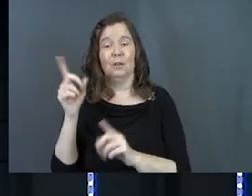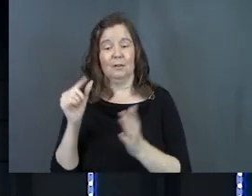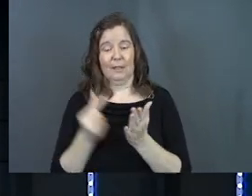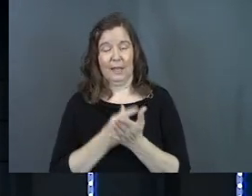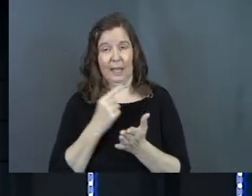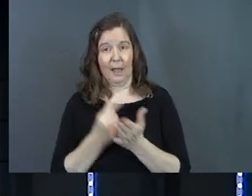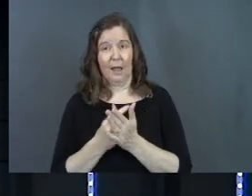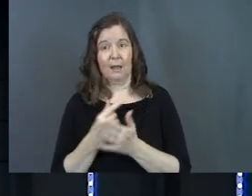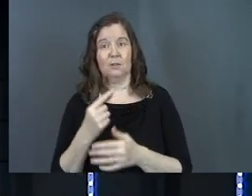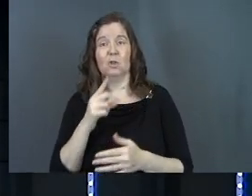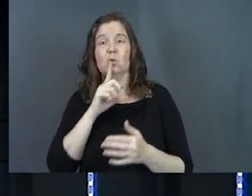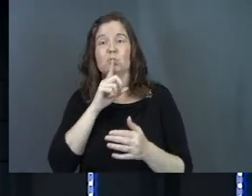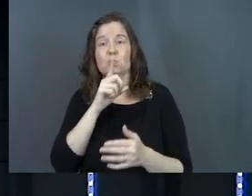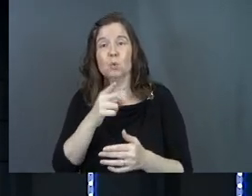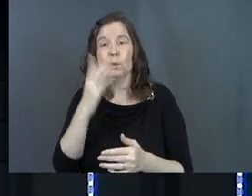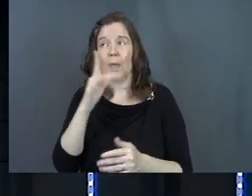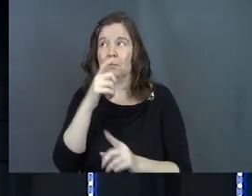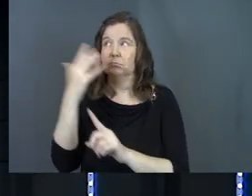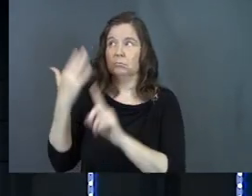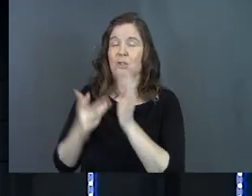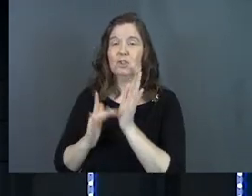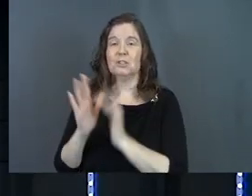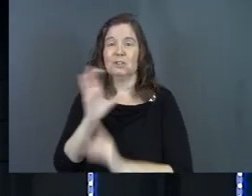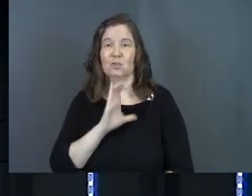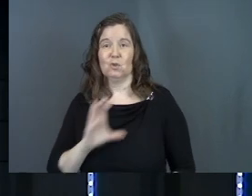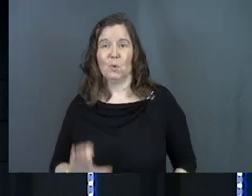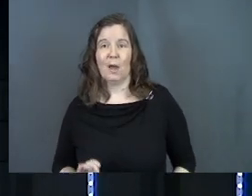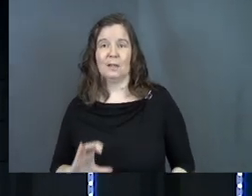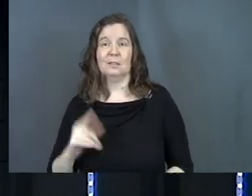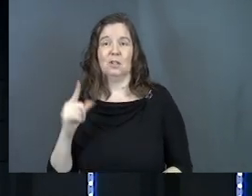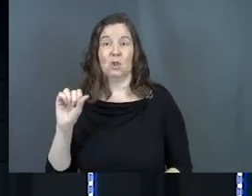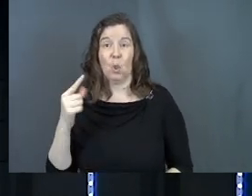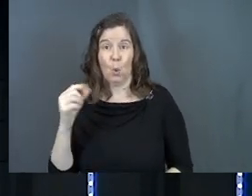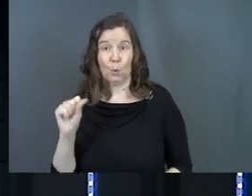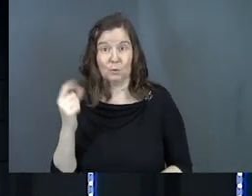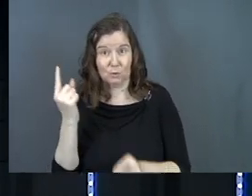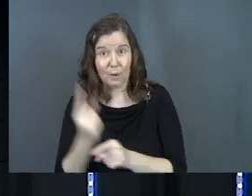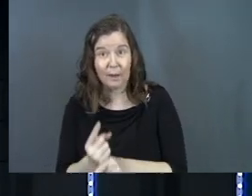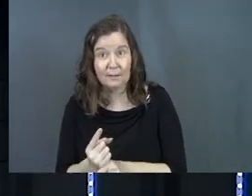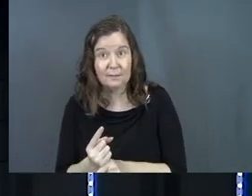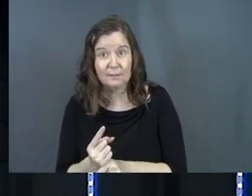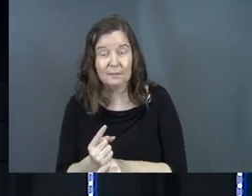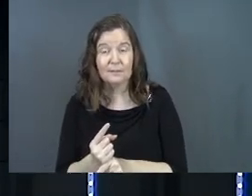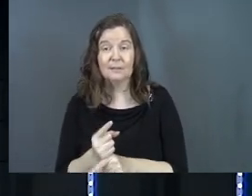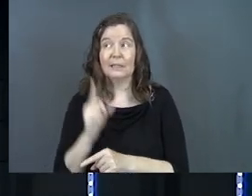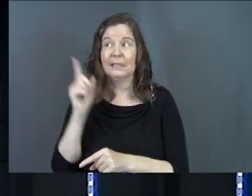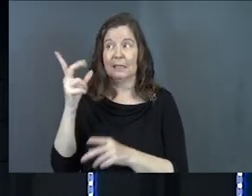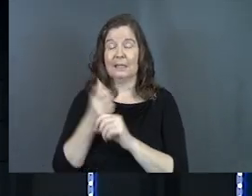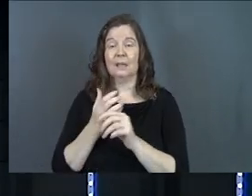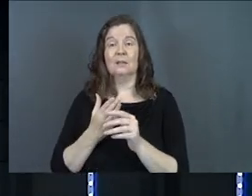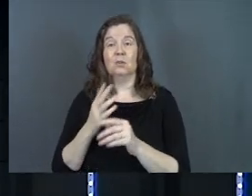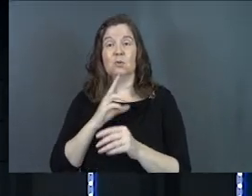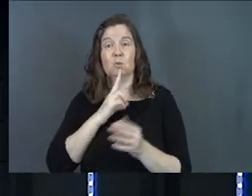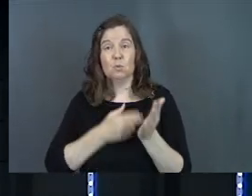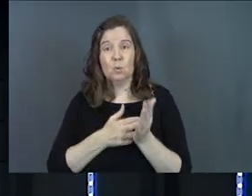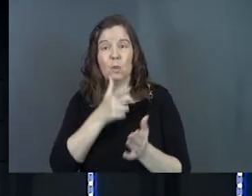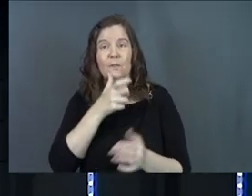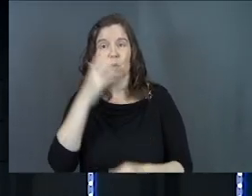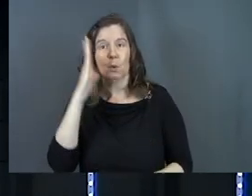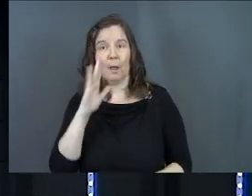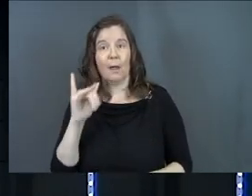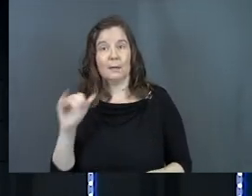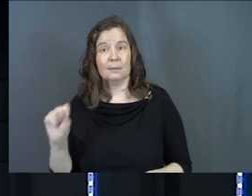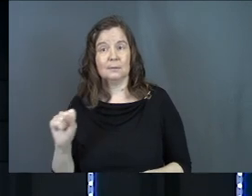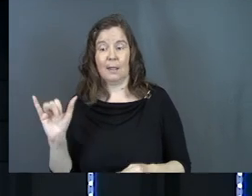It's the gospel, the truth of God. Jesus Christ logos, right? Like he gets us the truth of who God